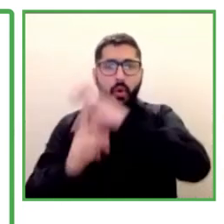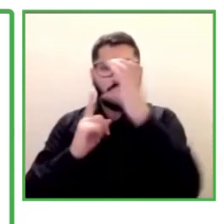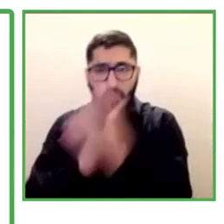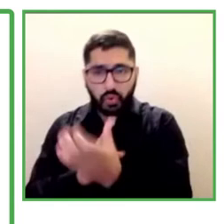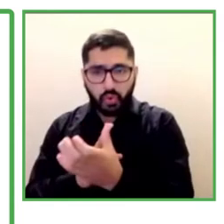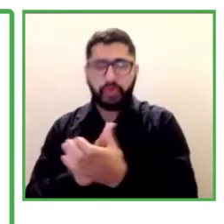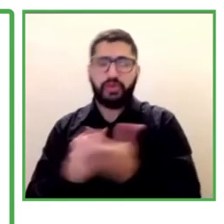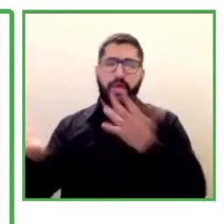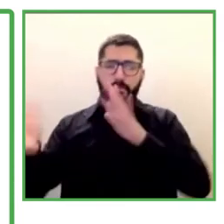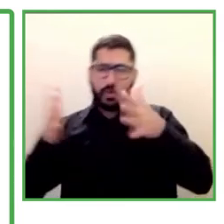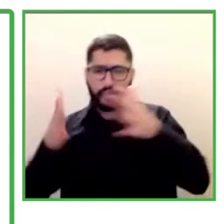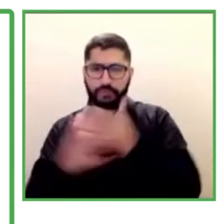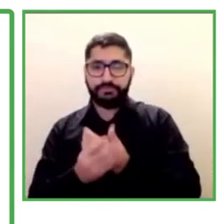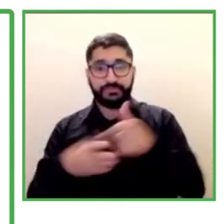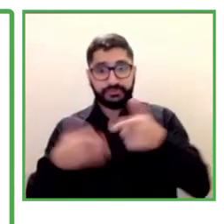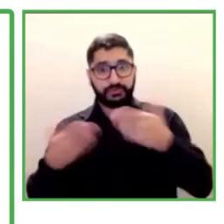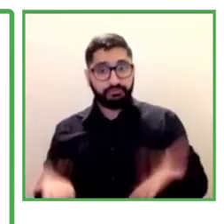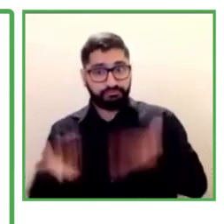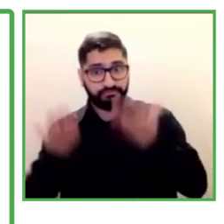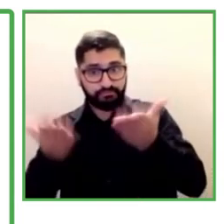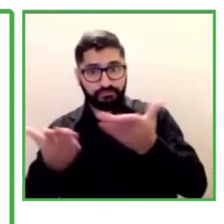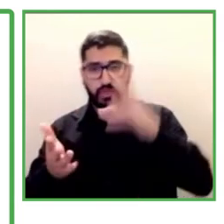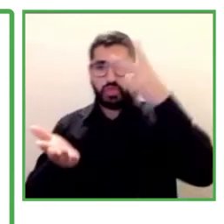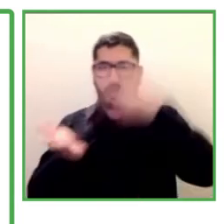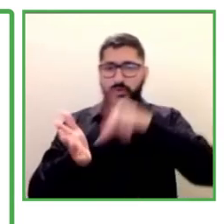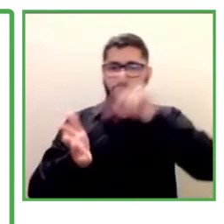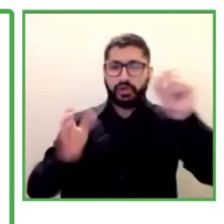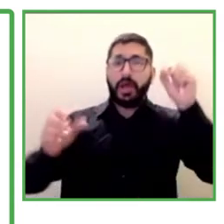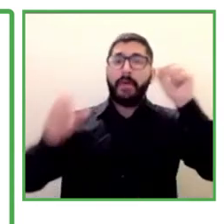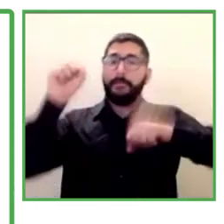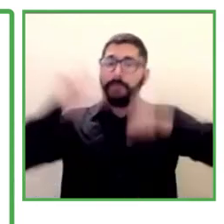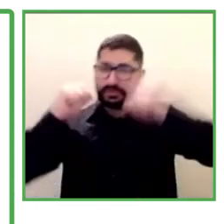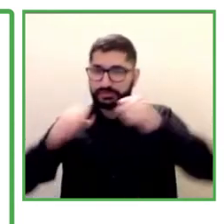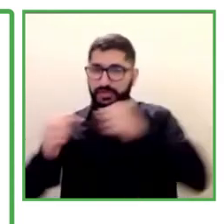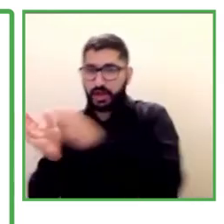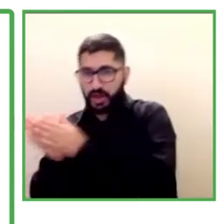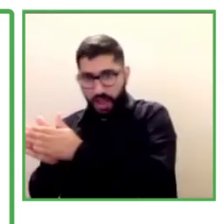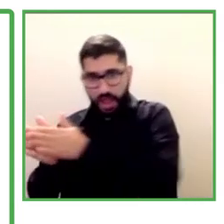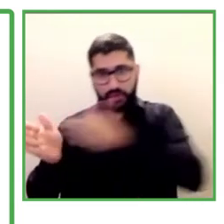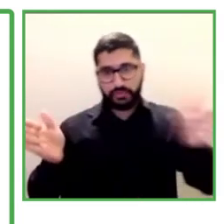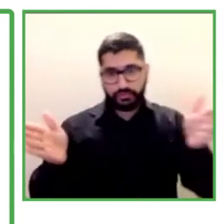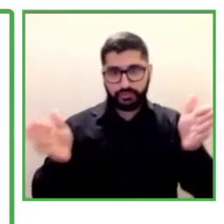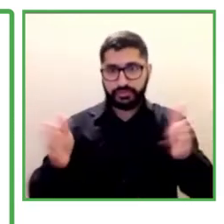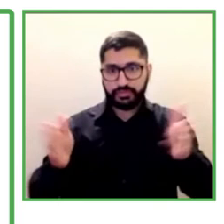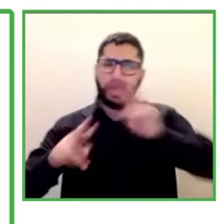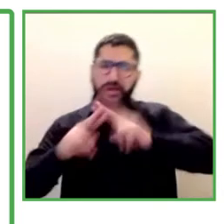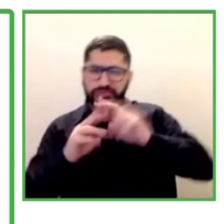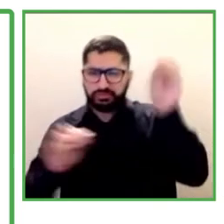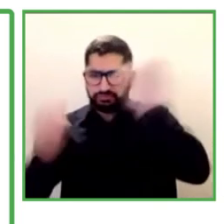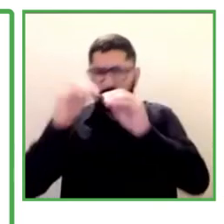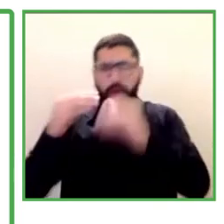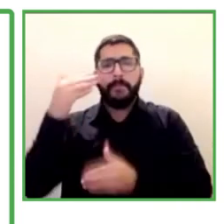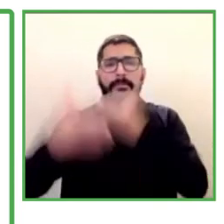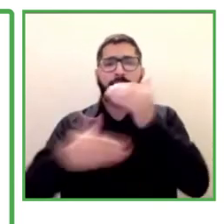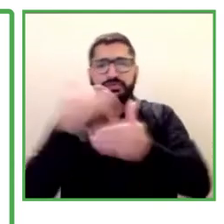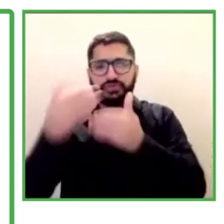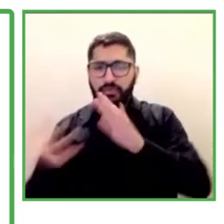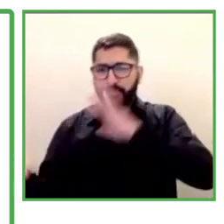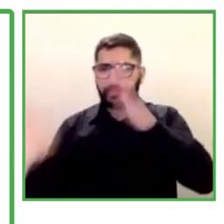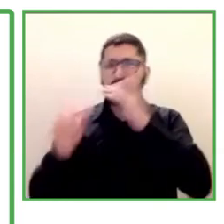companies annually through the realization of processes of work intermediation along with the